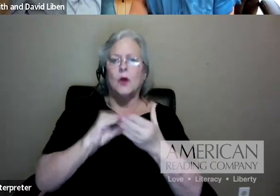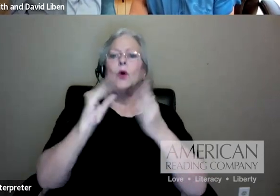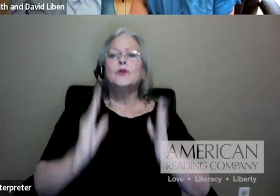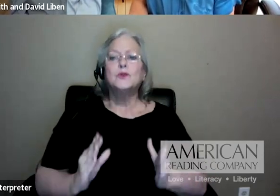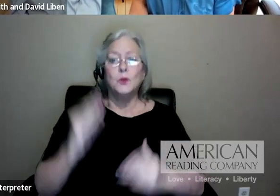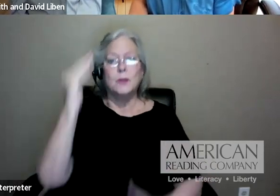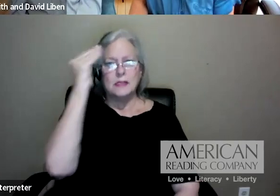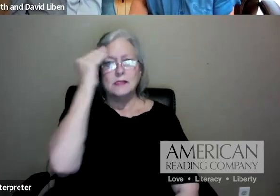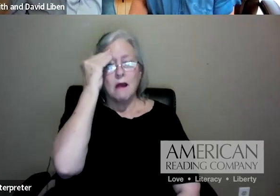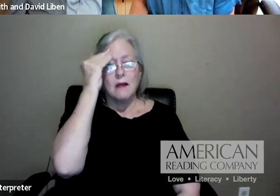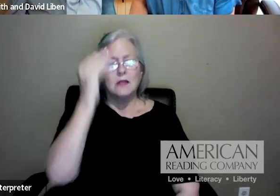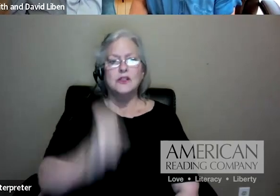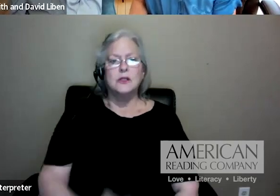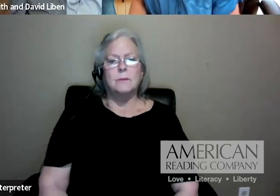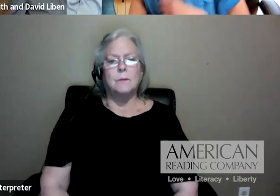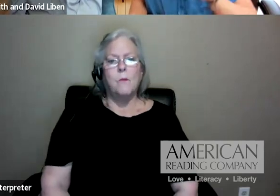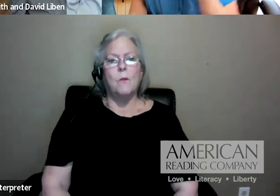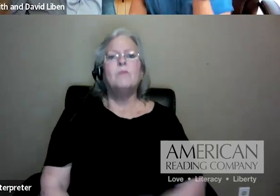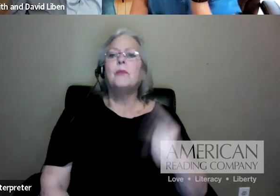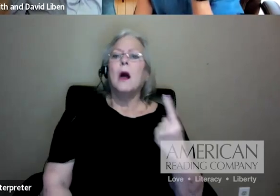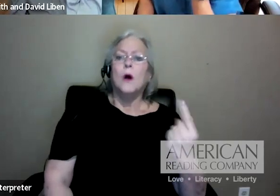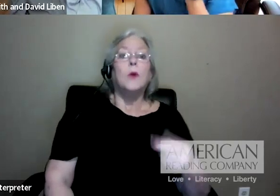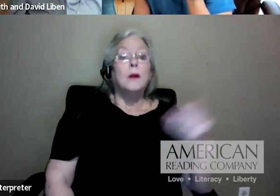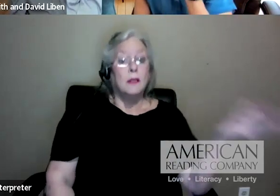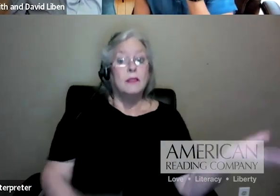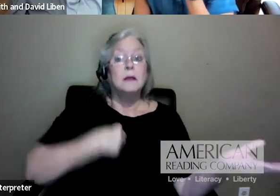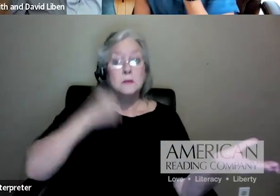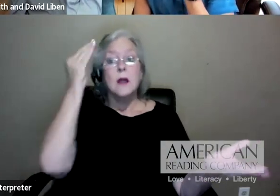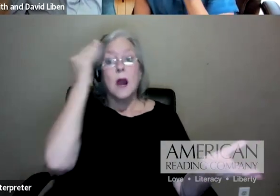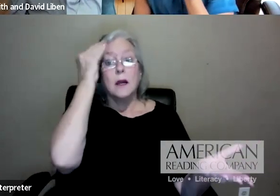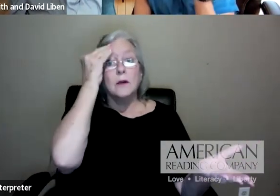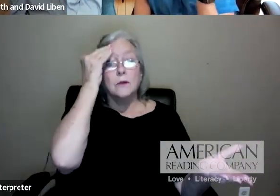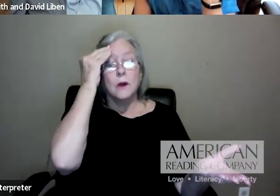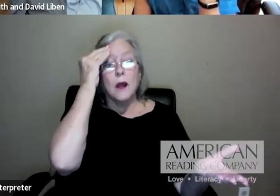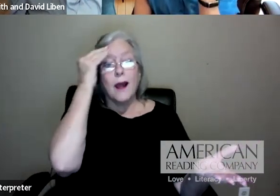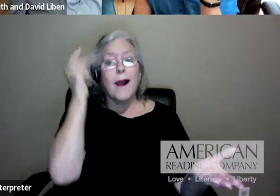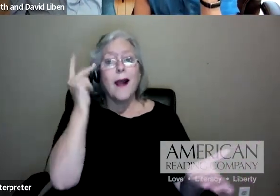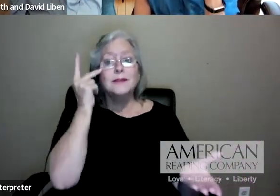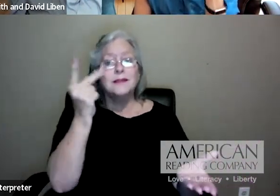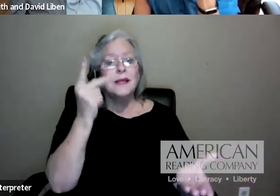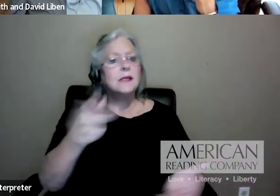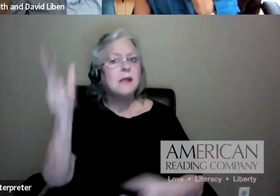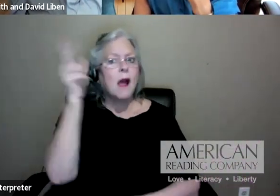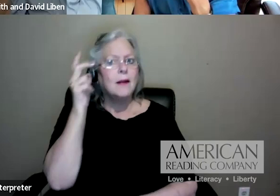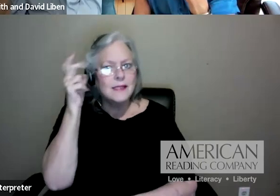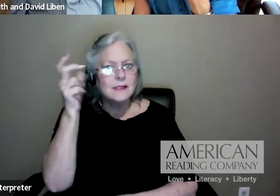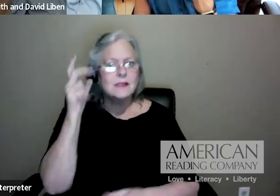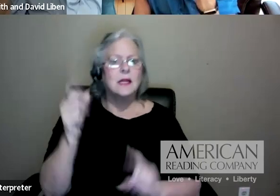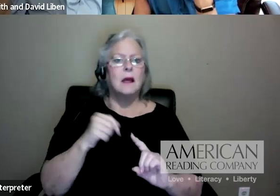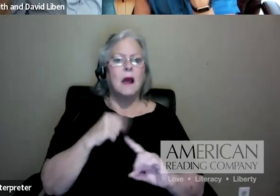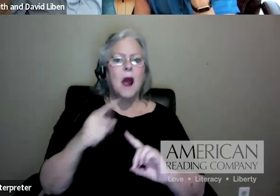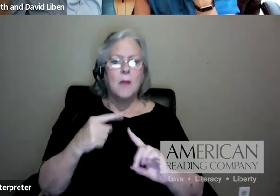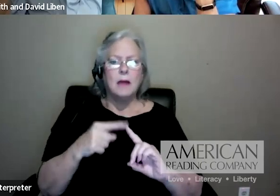You know, I know, one of the things I noticed as I'm listening to everybody, one, around equity move, you know, it's popular